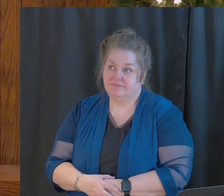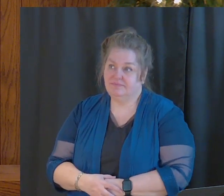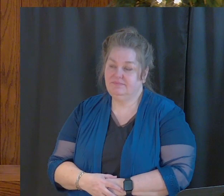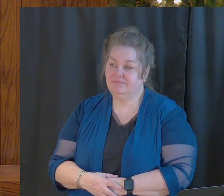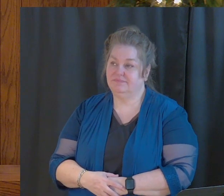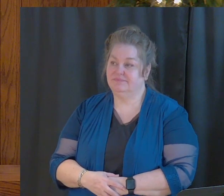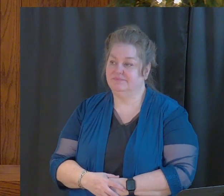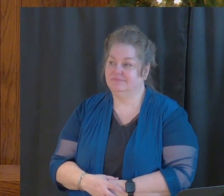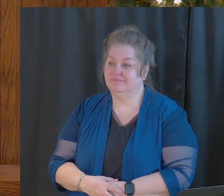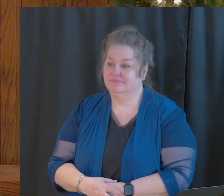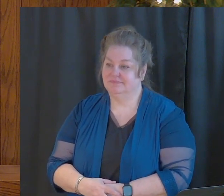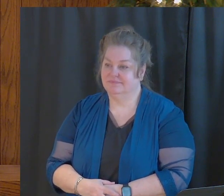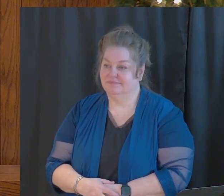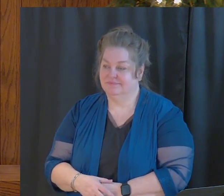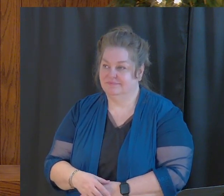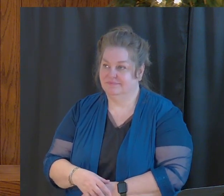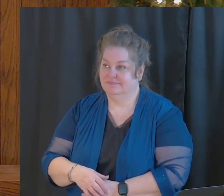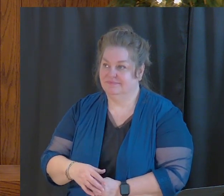You know, to say, Jesus,